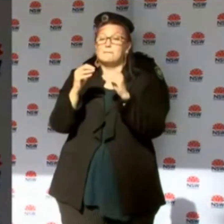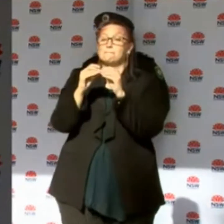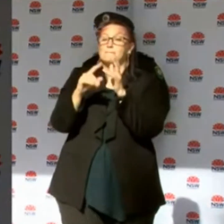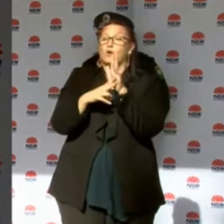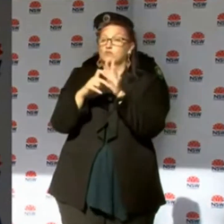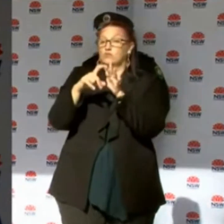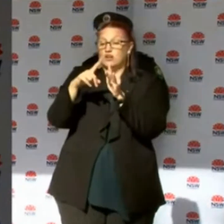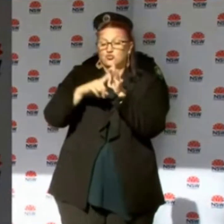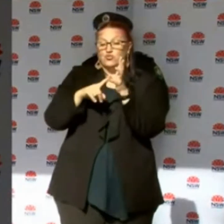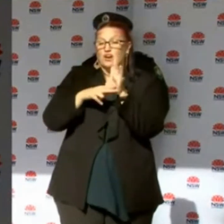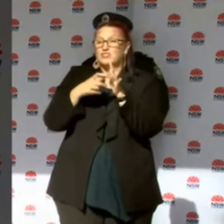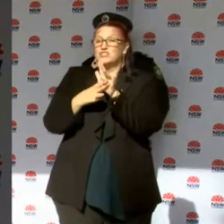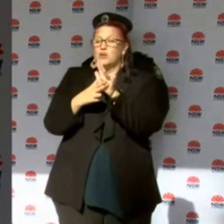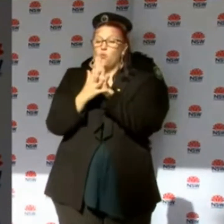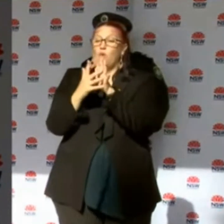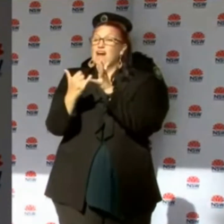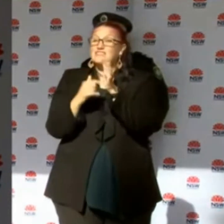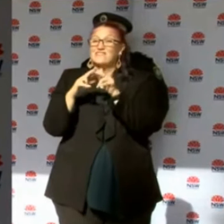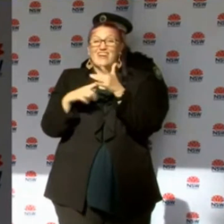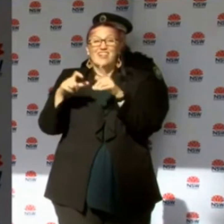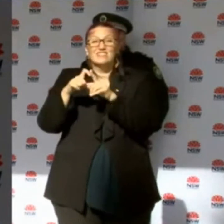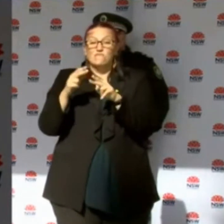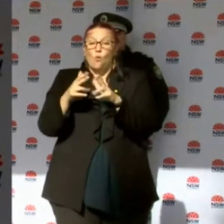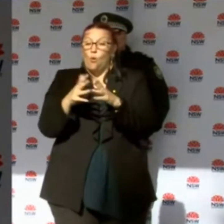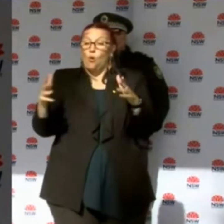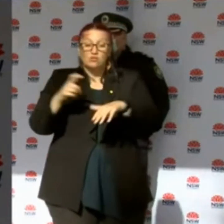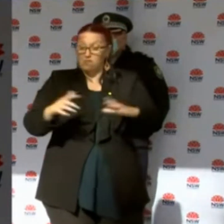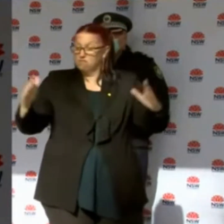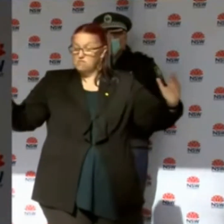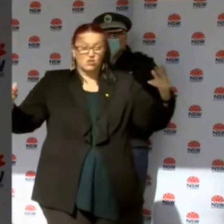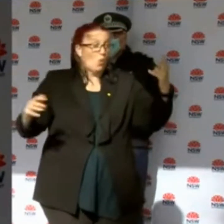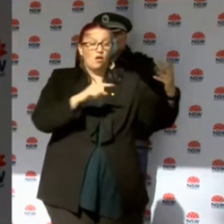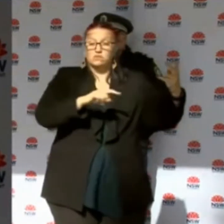Junction Westfields for that quite substantial period of time to cover that.